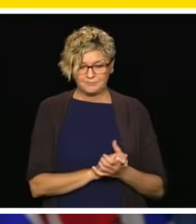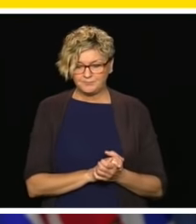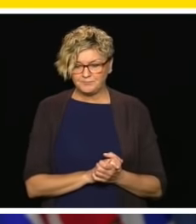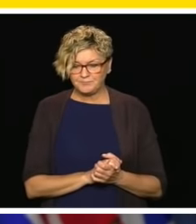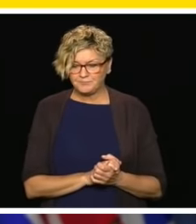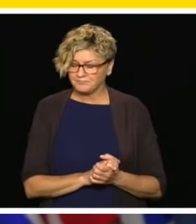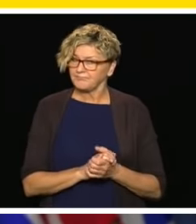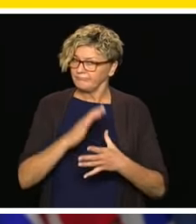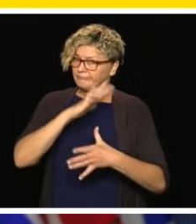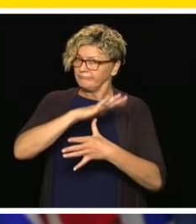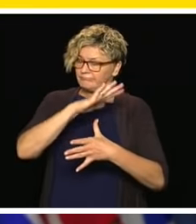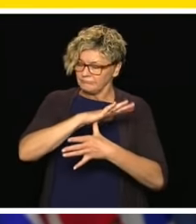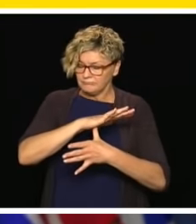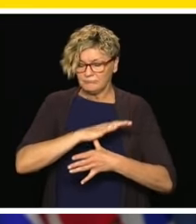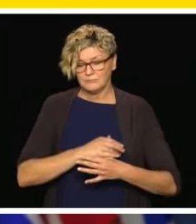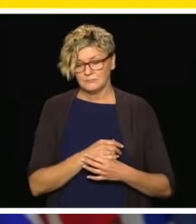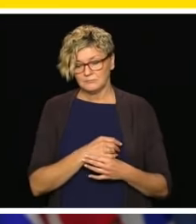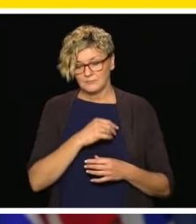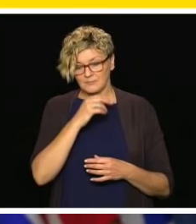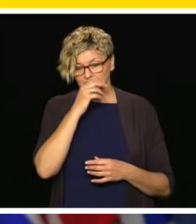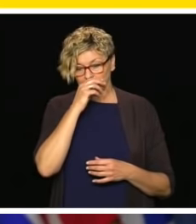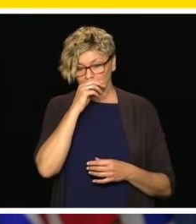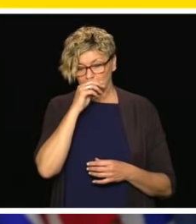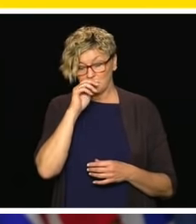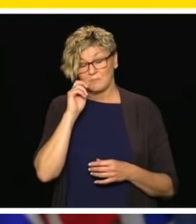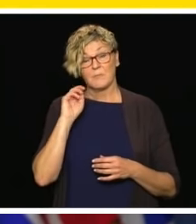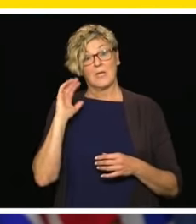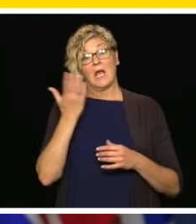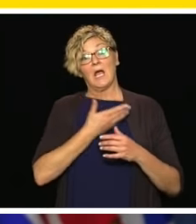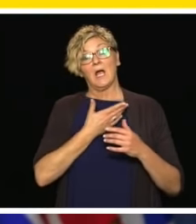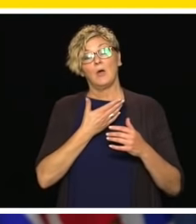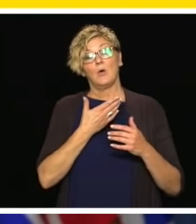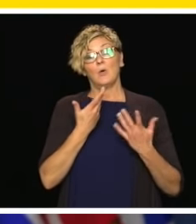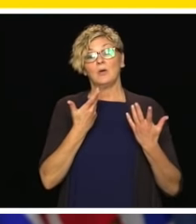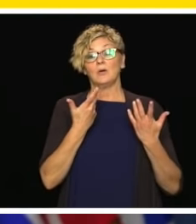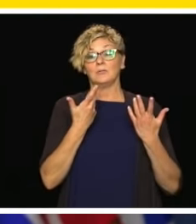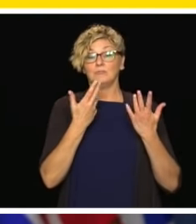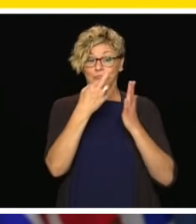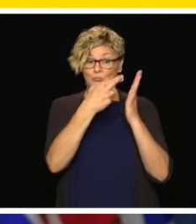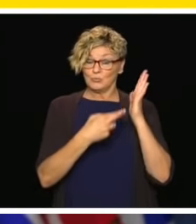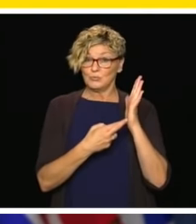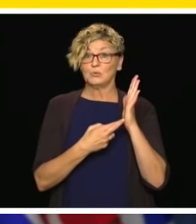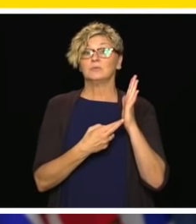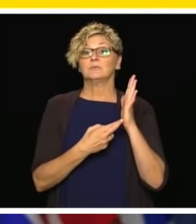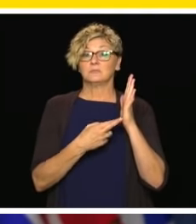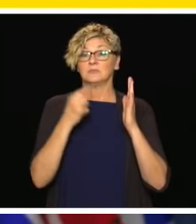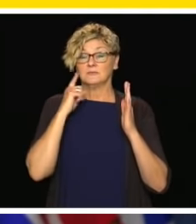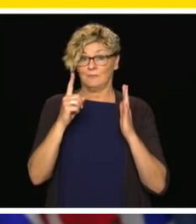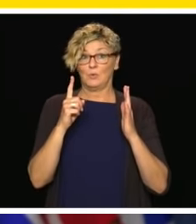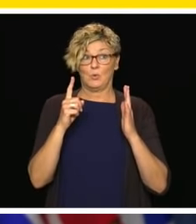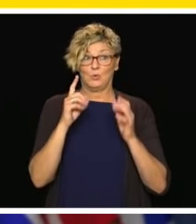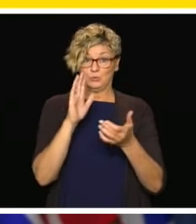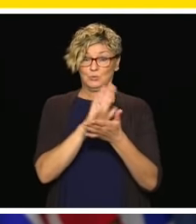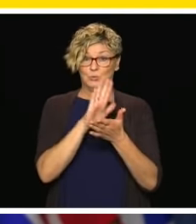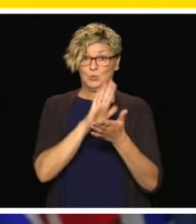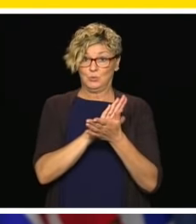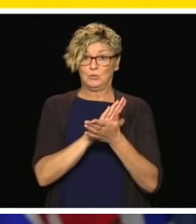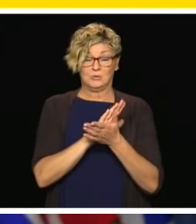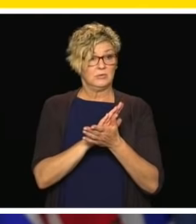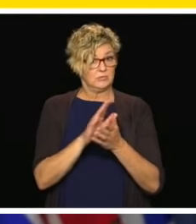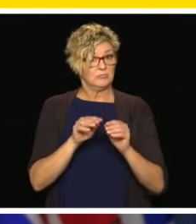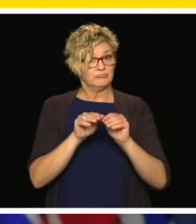and safety protocol and that's being released this morning. So, I have no doubt that there is